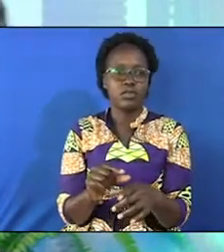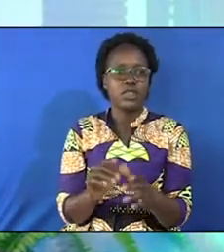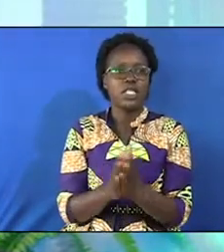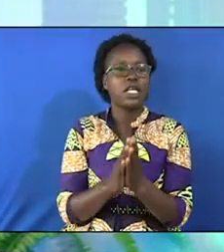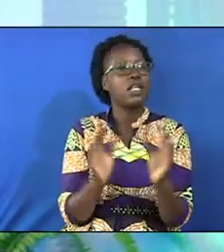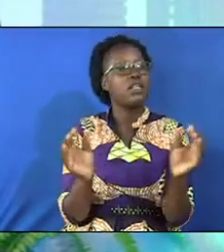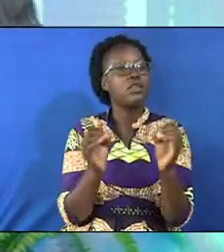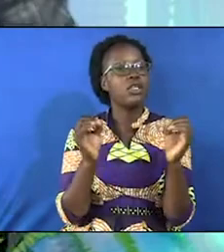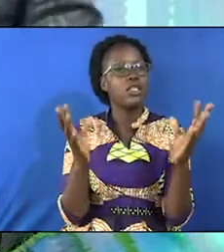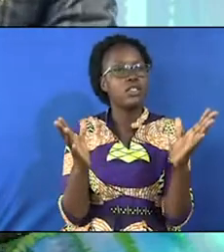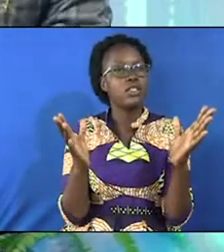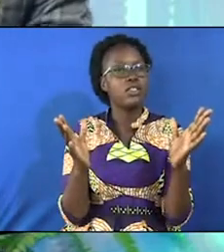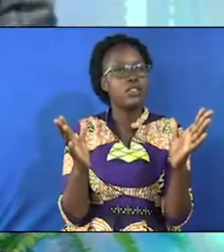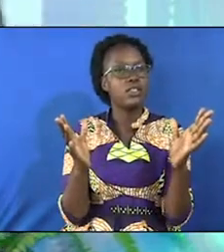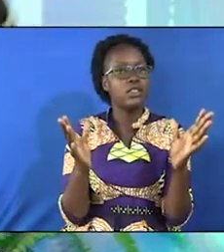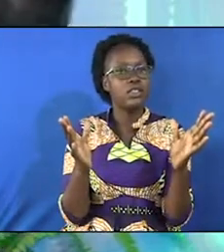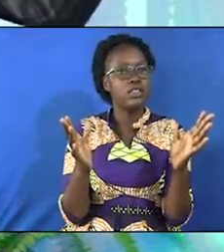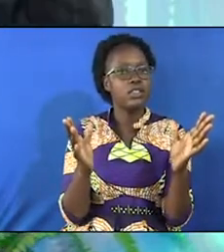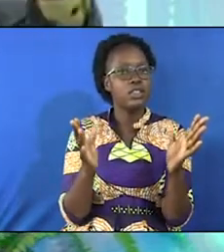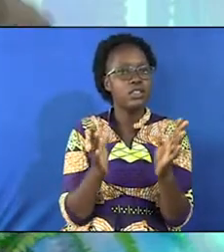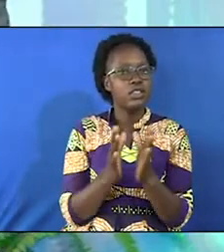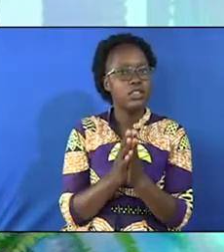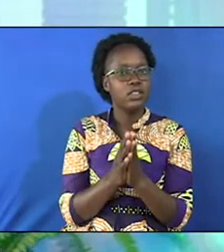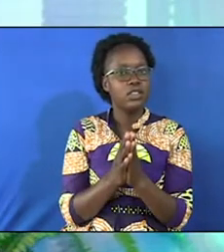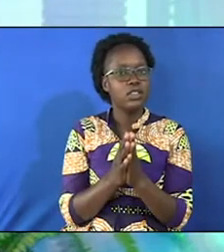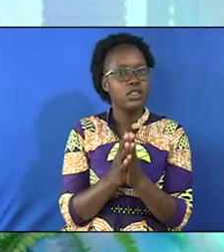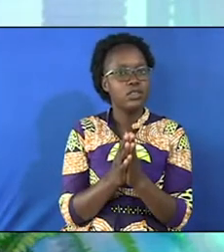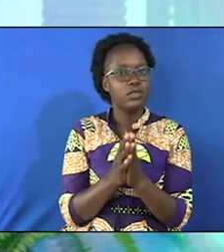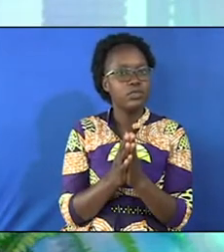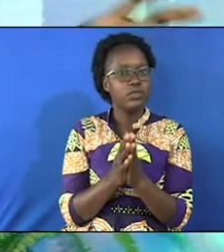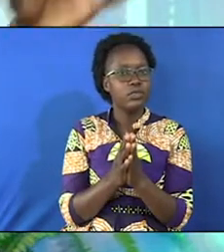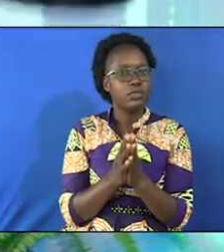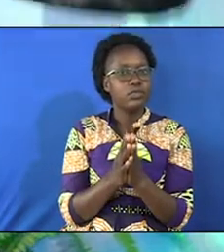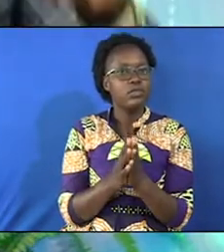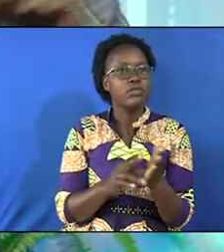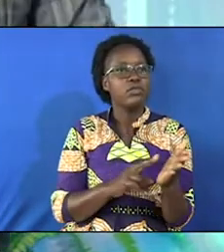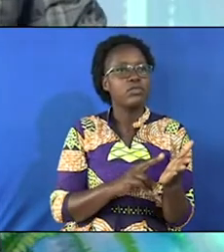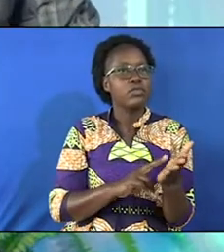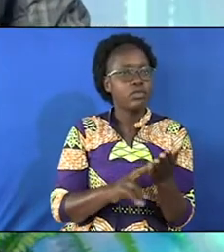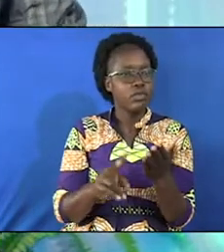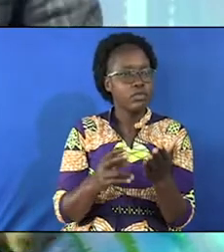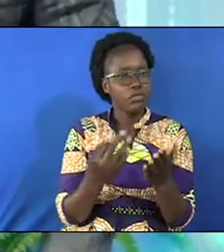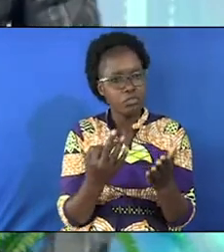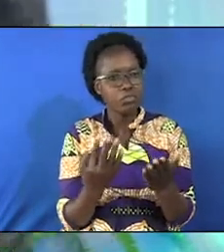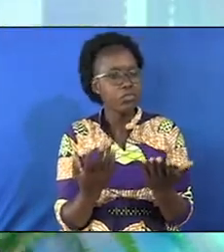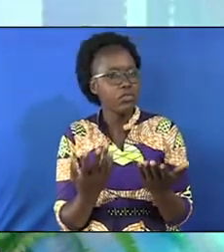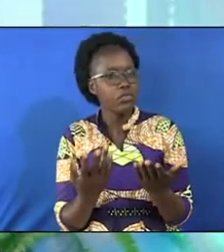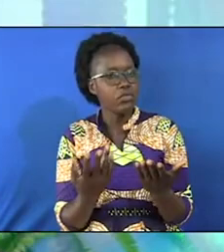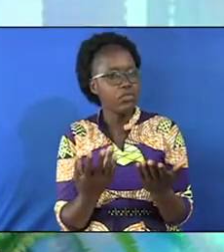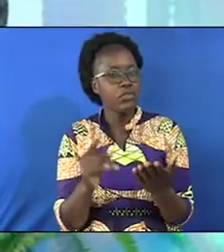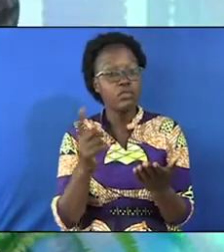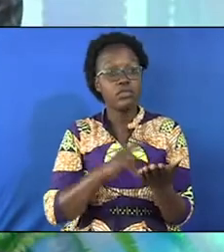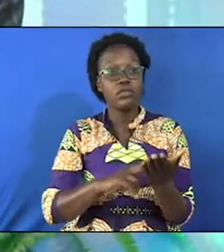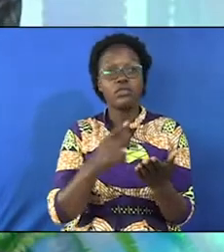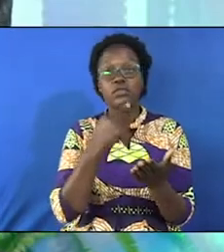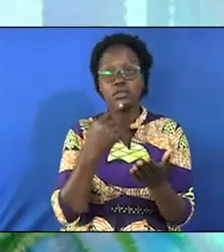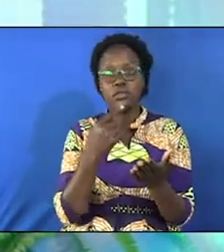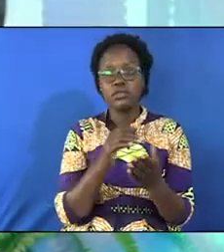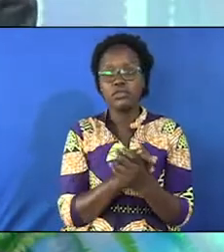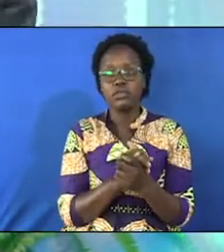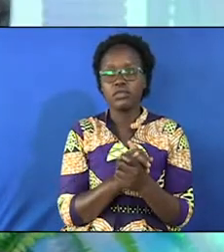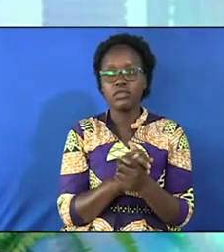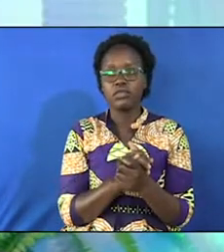hallelujah he says there's hope I'm focusing in verses three verses and sit down the first verse says